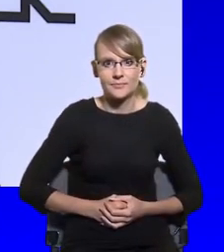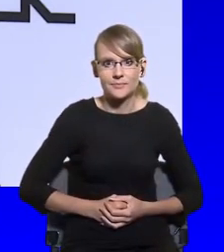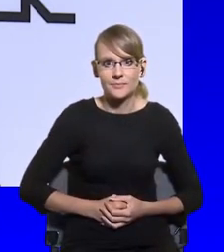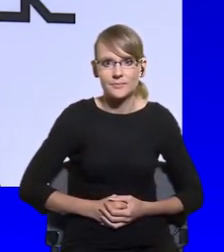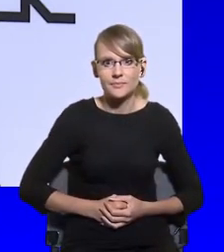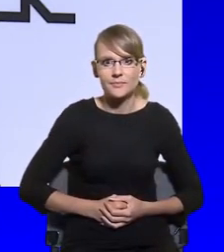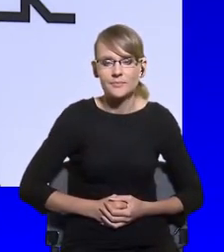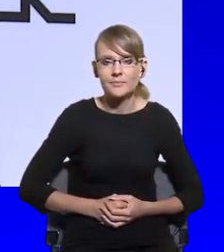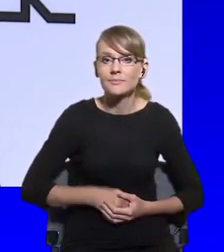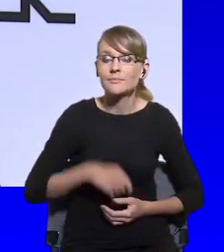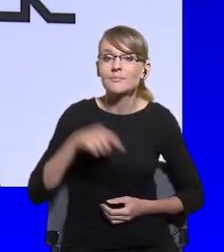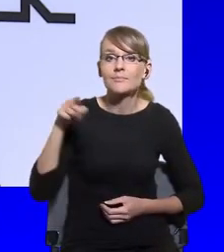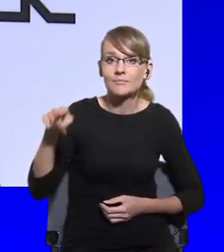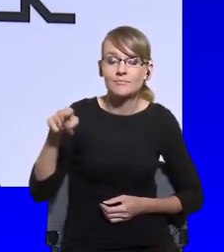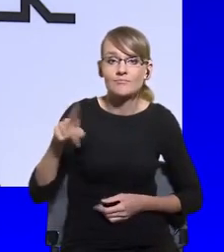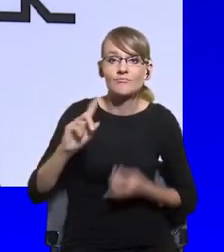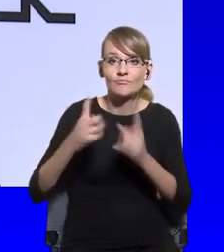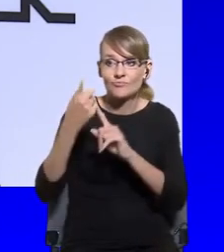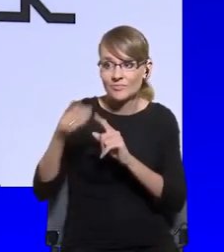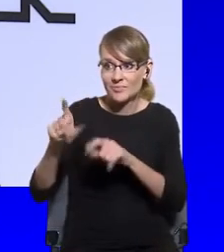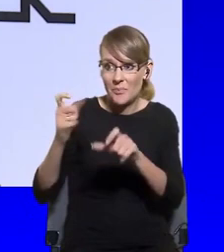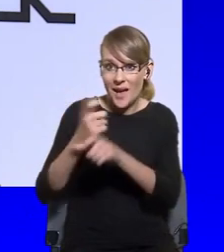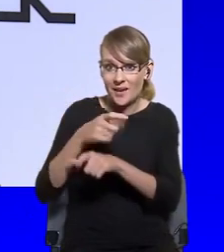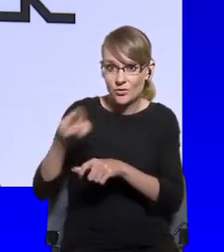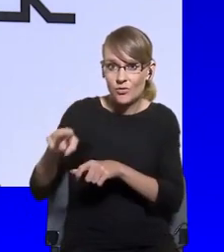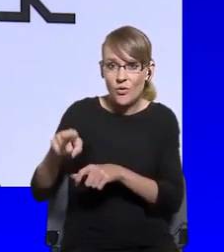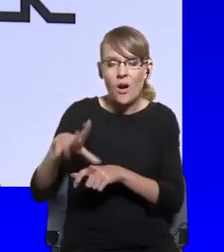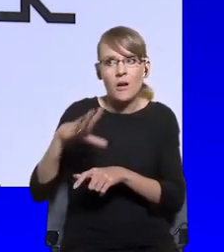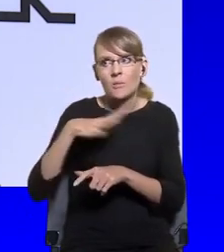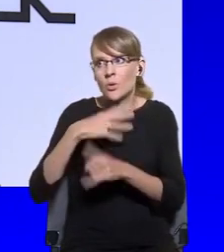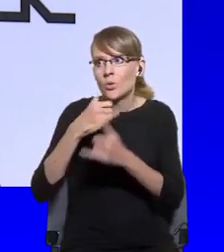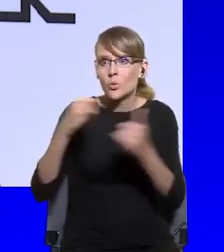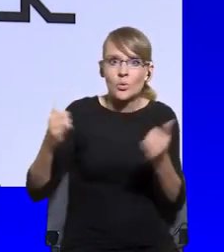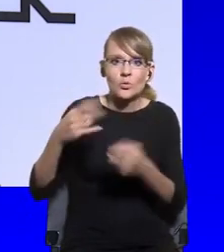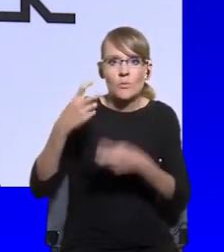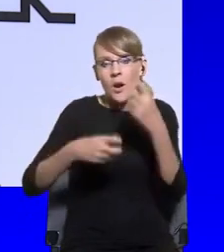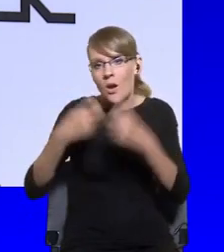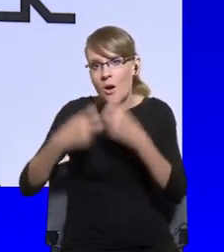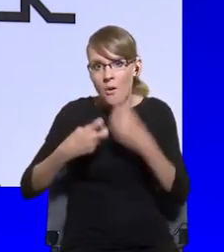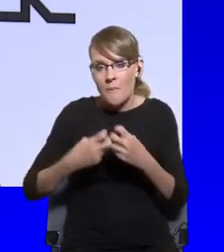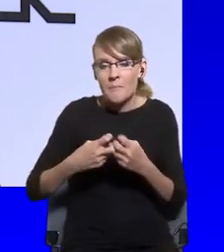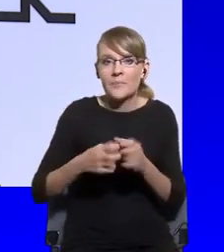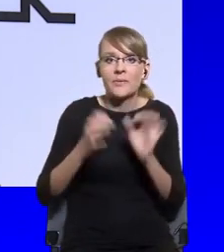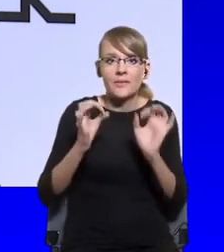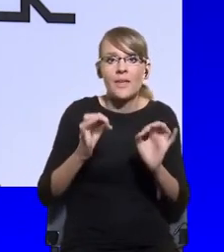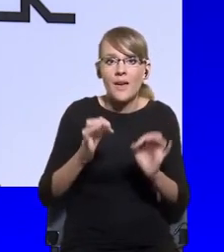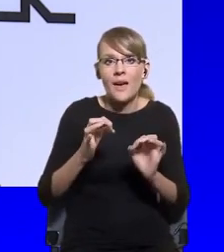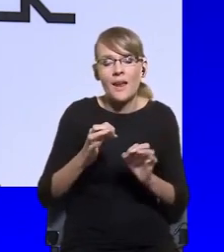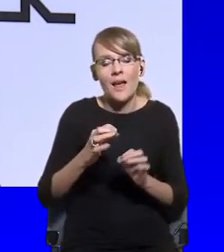a lot of turbulence, seems to have settled. Or am I wrong?